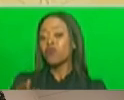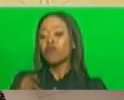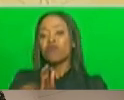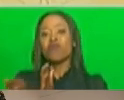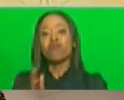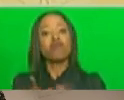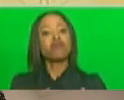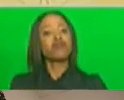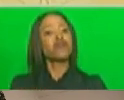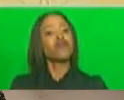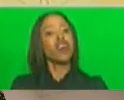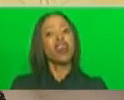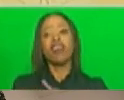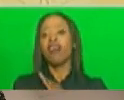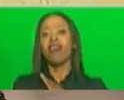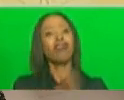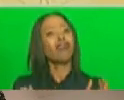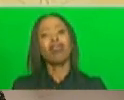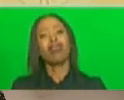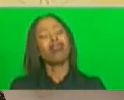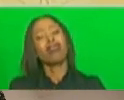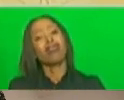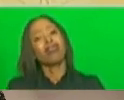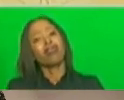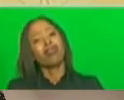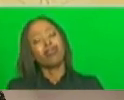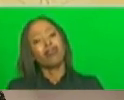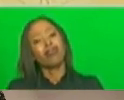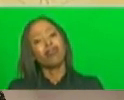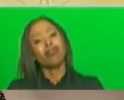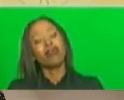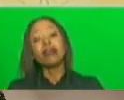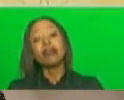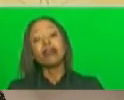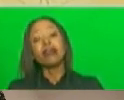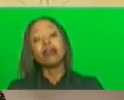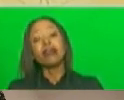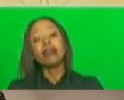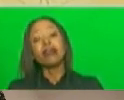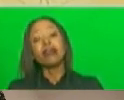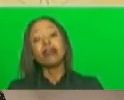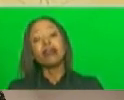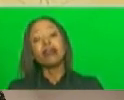children in our country there is also no